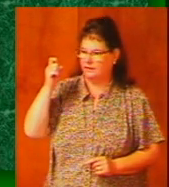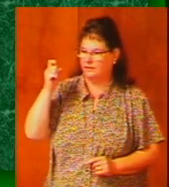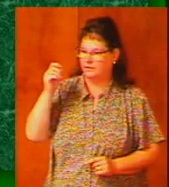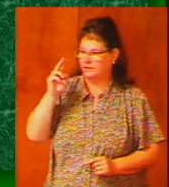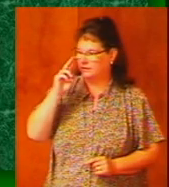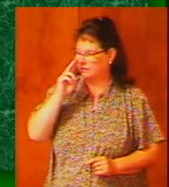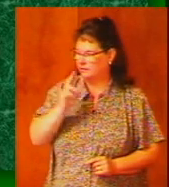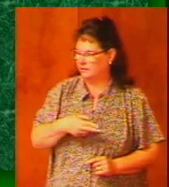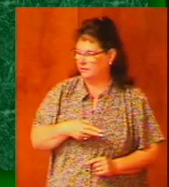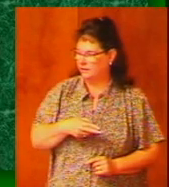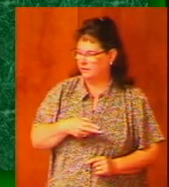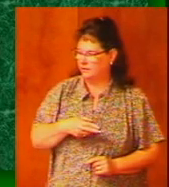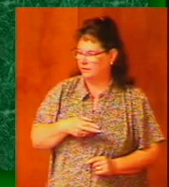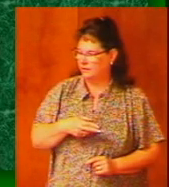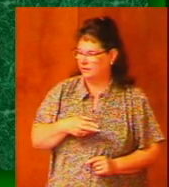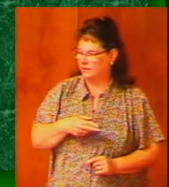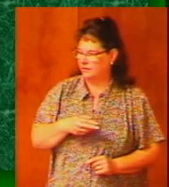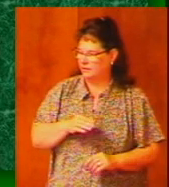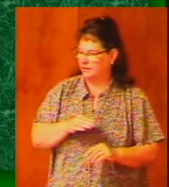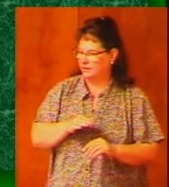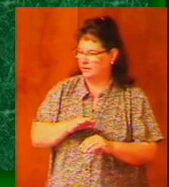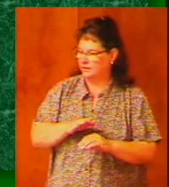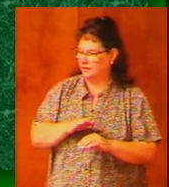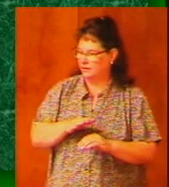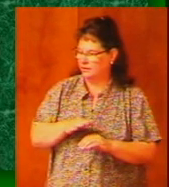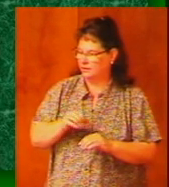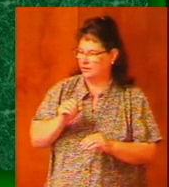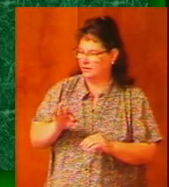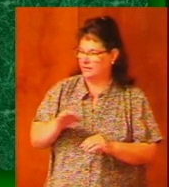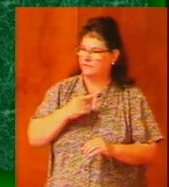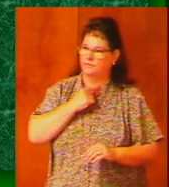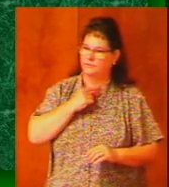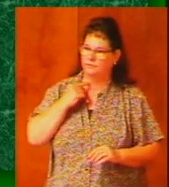negligence on the part of the priests